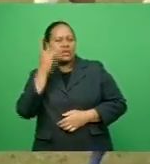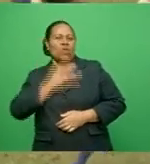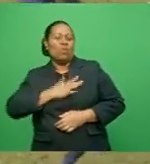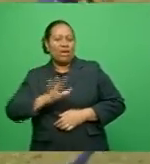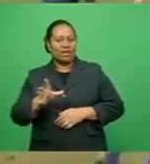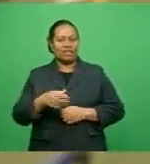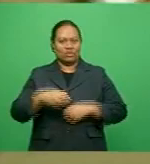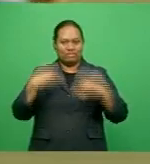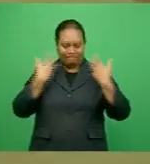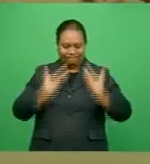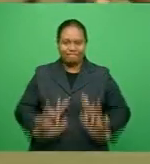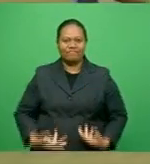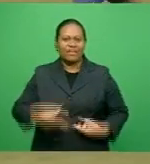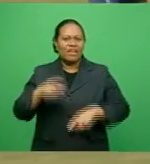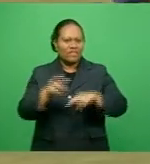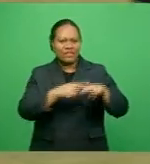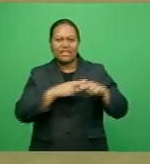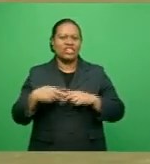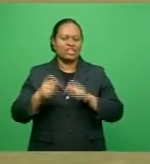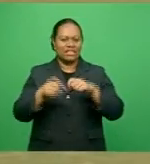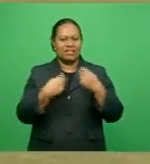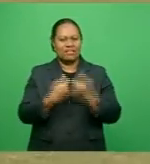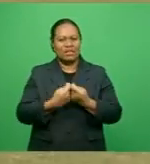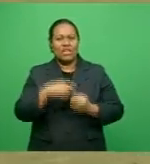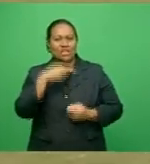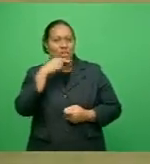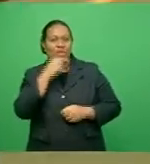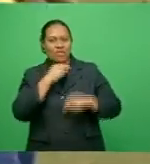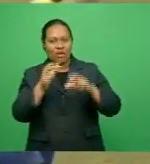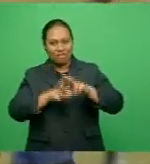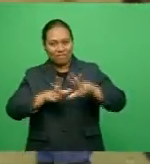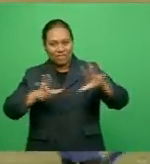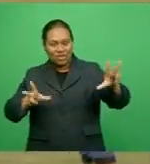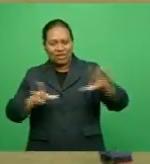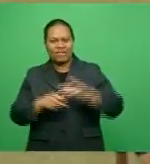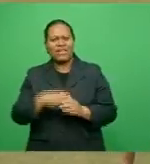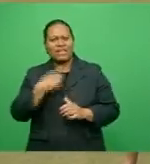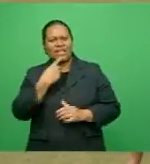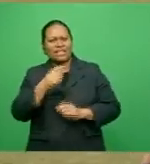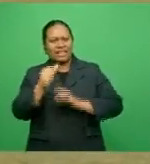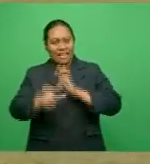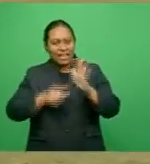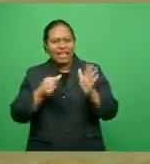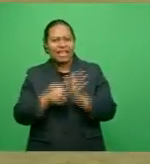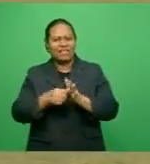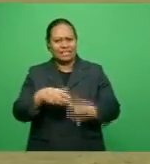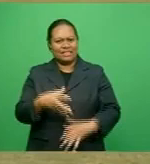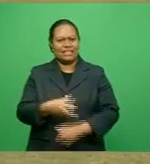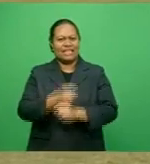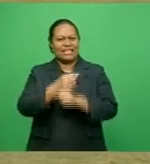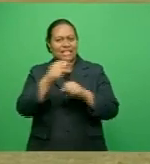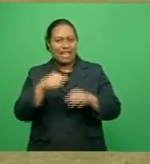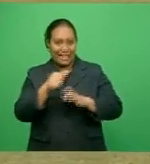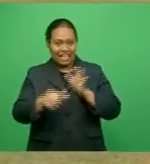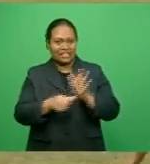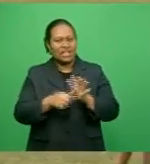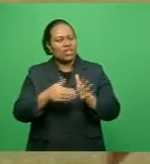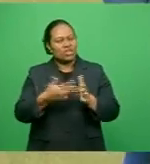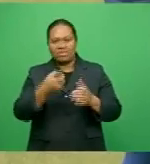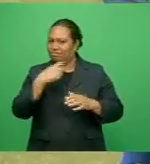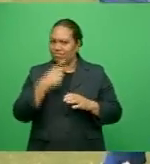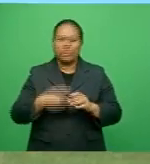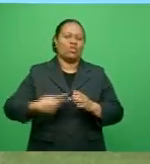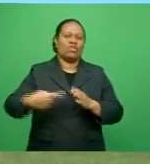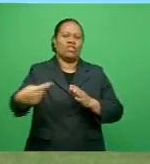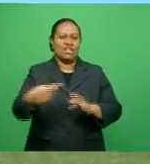an overseas contract. The Nateo Vanuelev the Kaundra the lad says while his age is catching up he will stop at nothing to reach